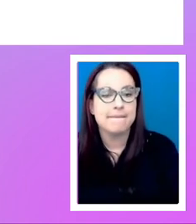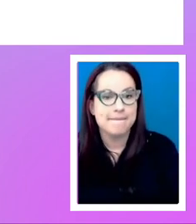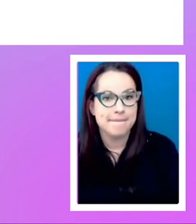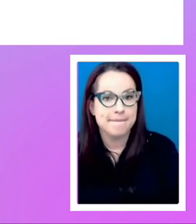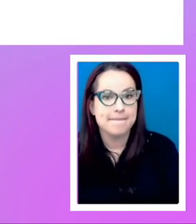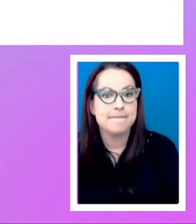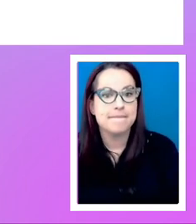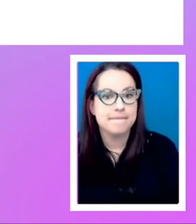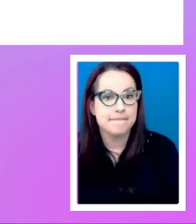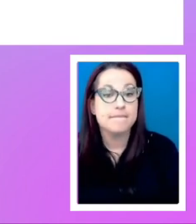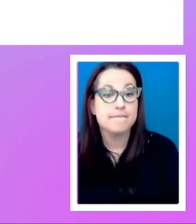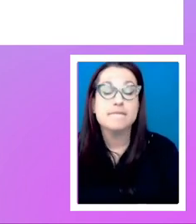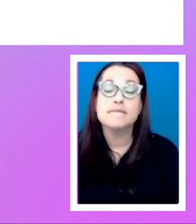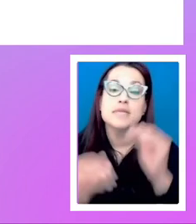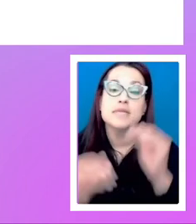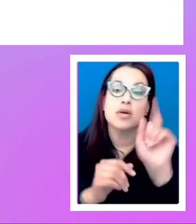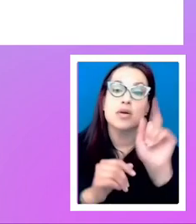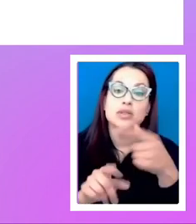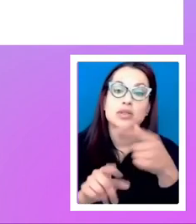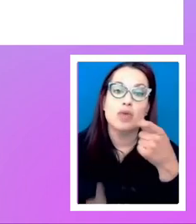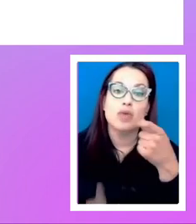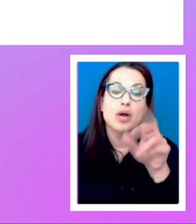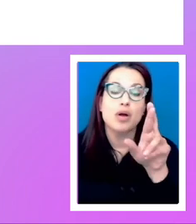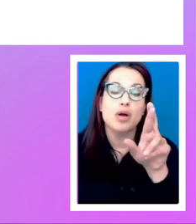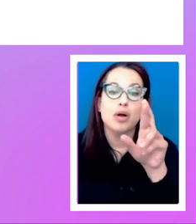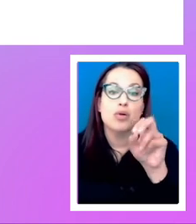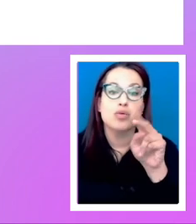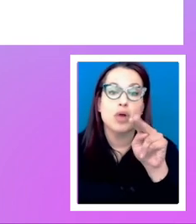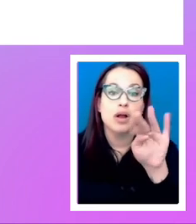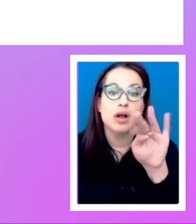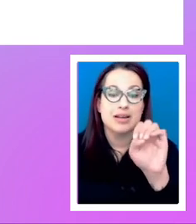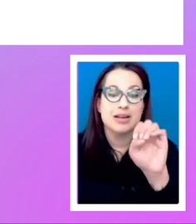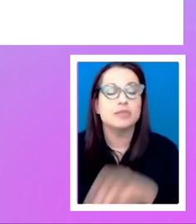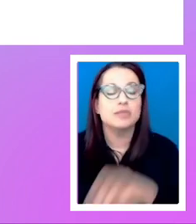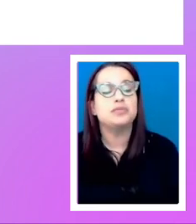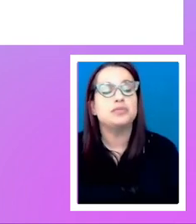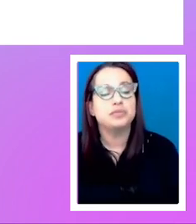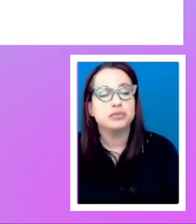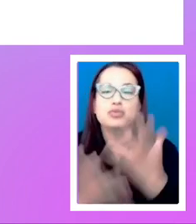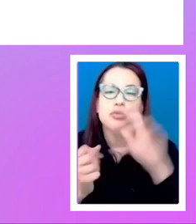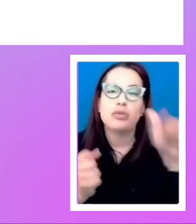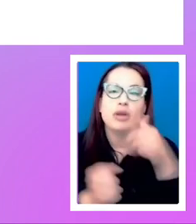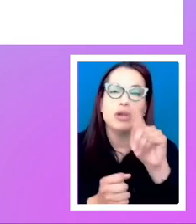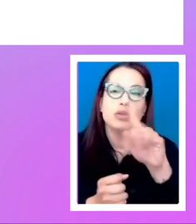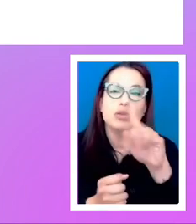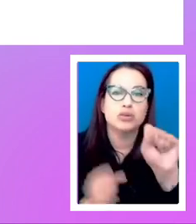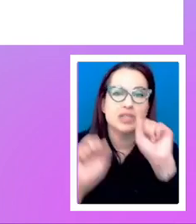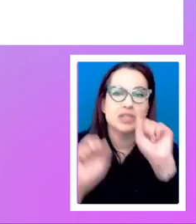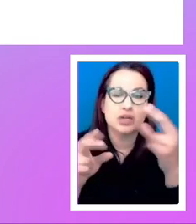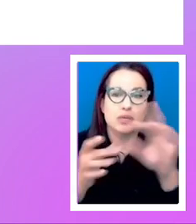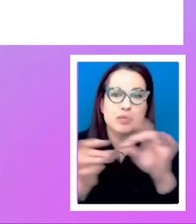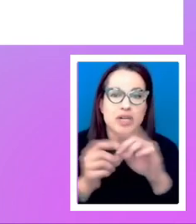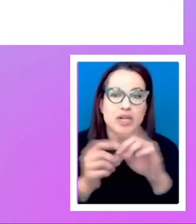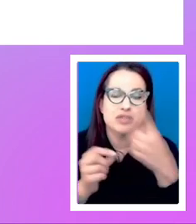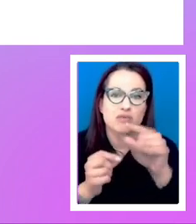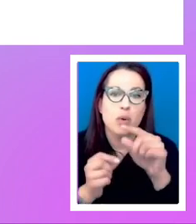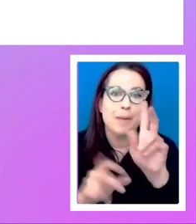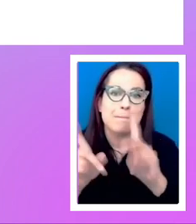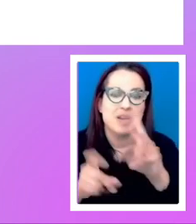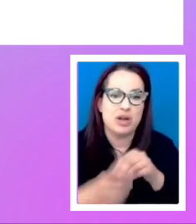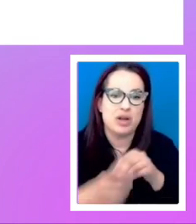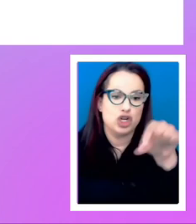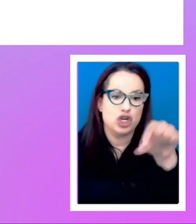Okay. Okay. Question from Ronnie. Uh, what other tools can you mention for someone in QA like myself?